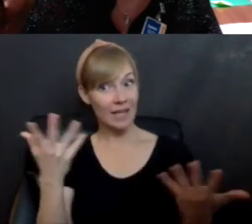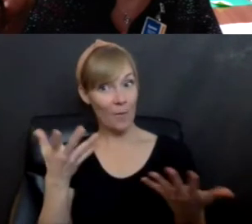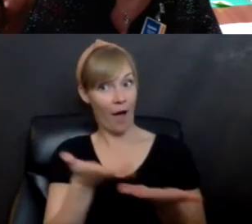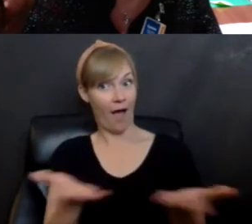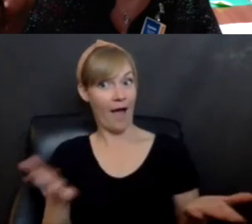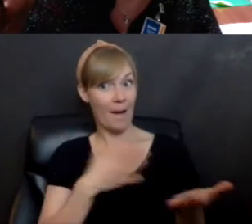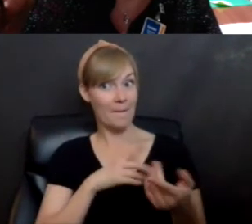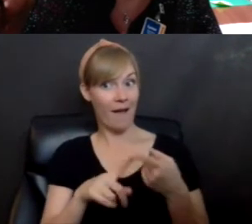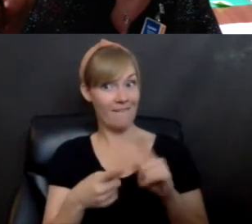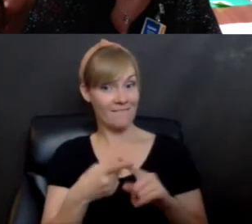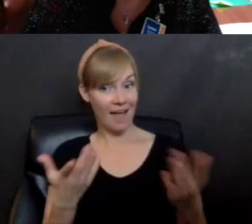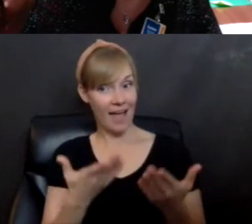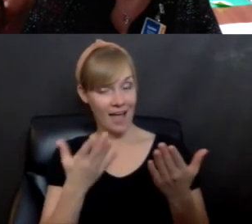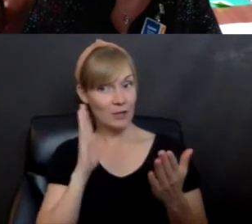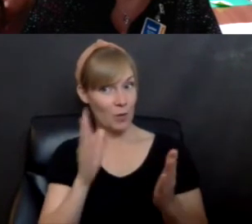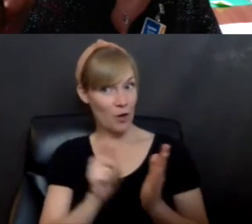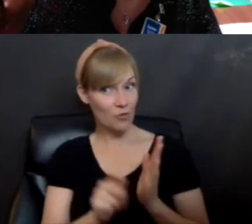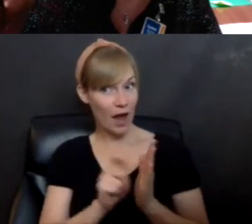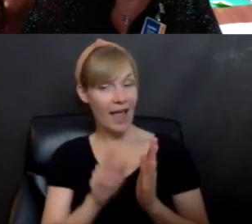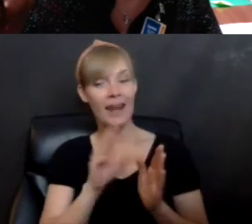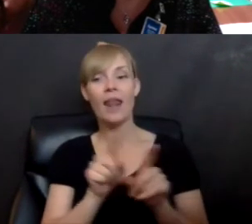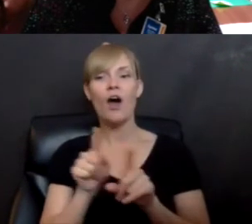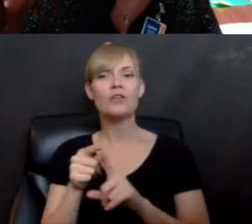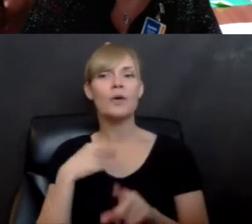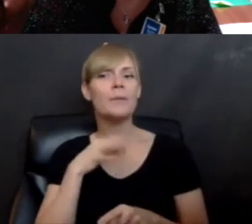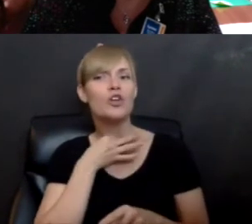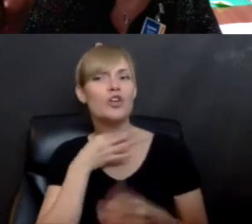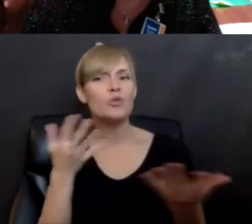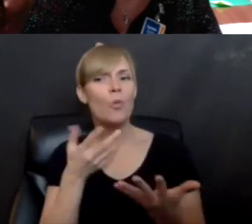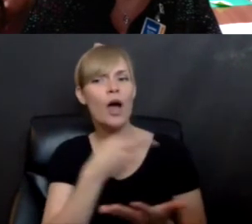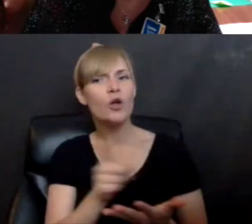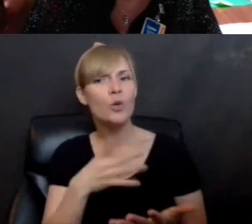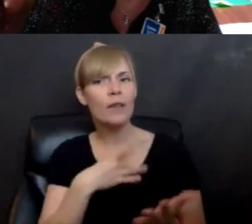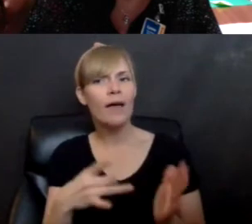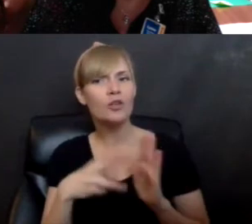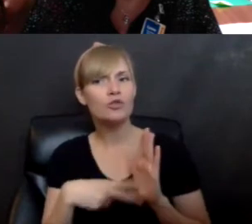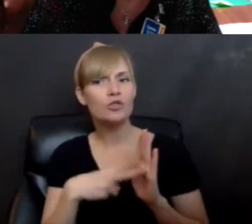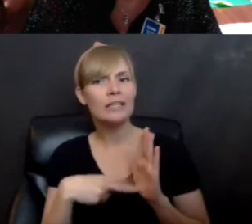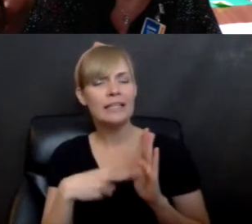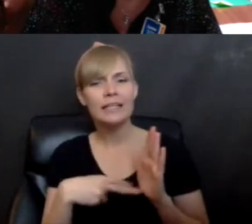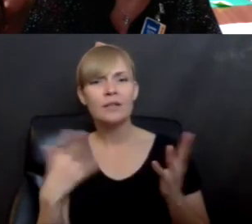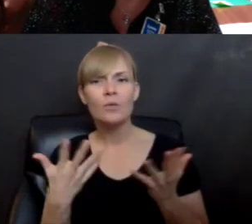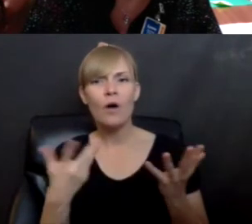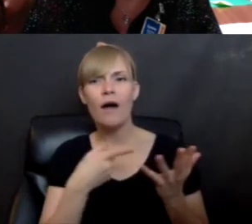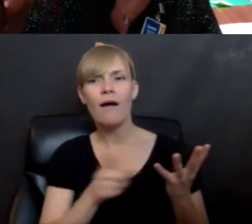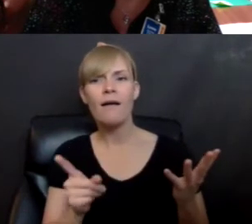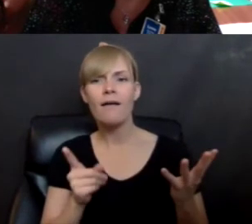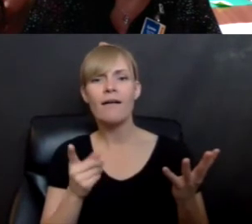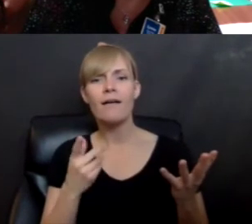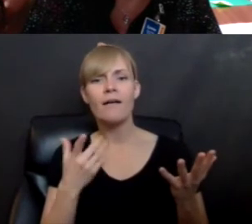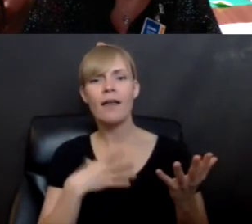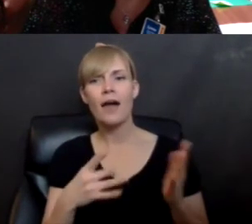write. And I'm also curious what you're reading. What's a, what is everybody reading right now?